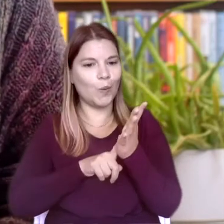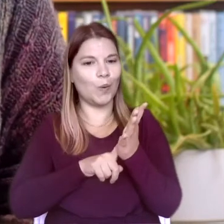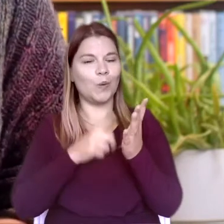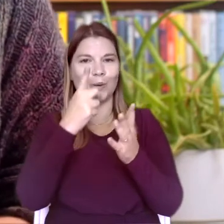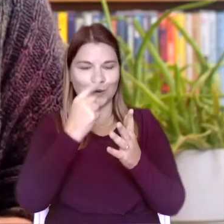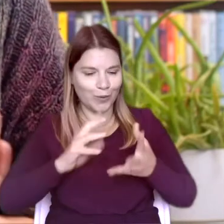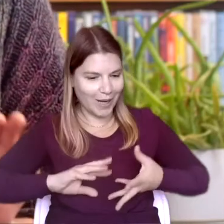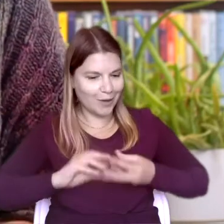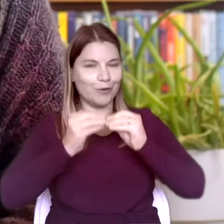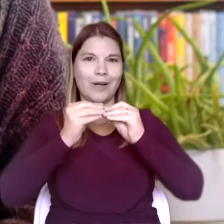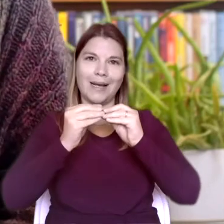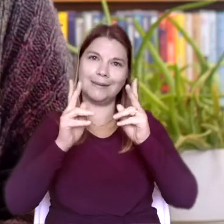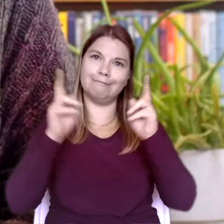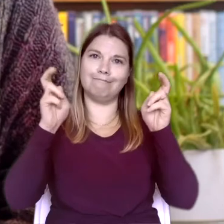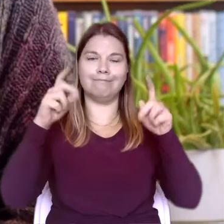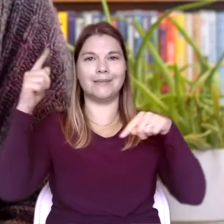find your inner calm.